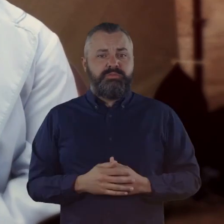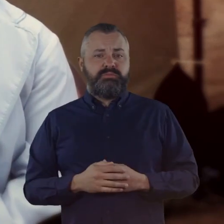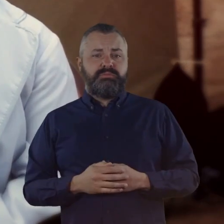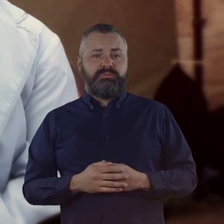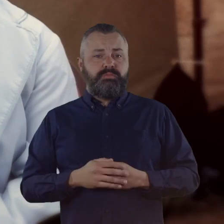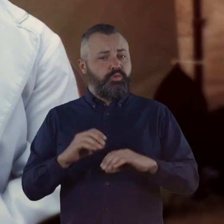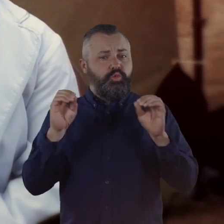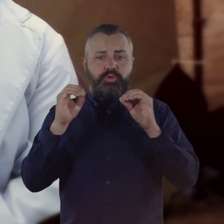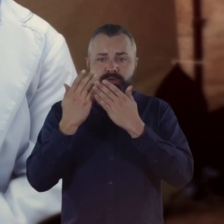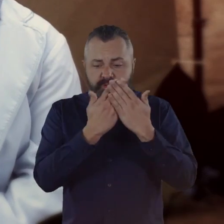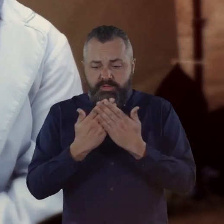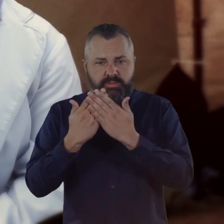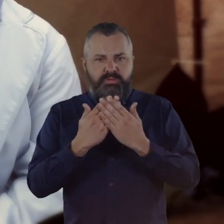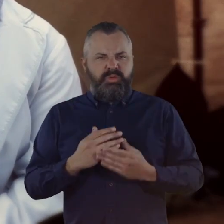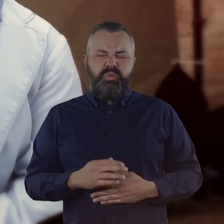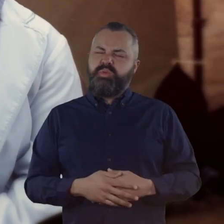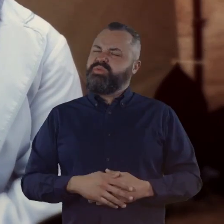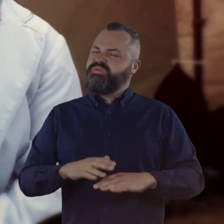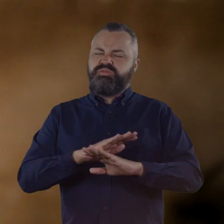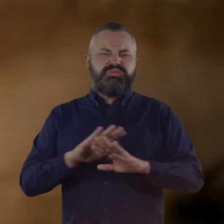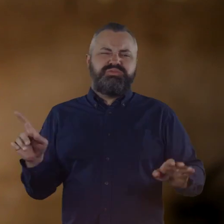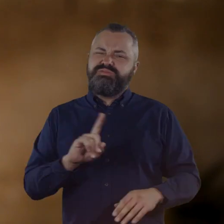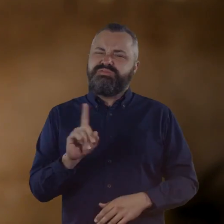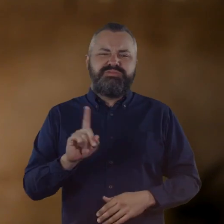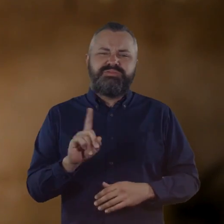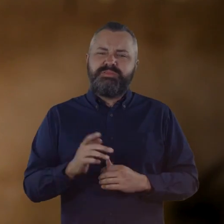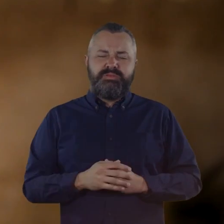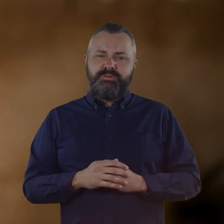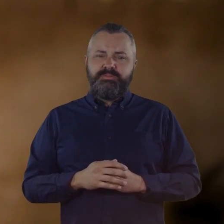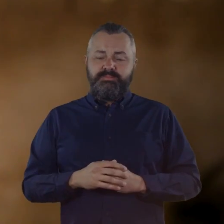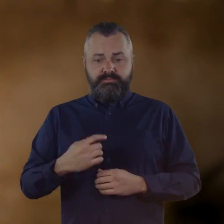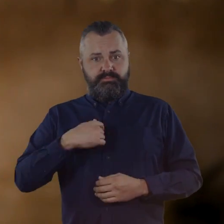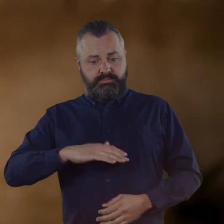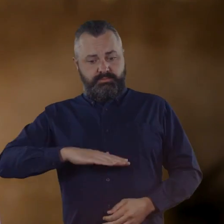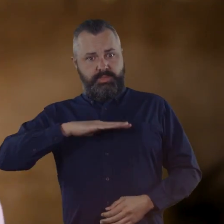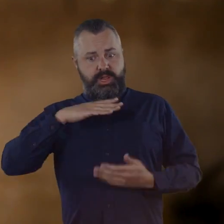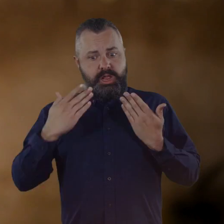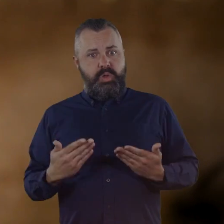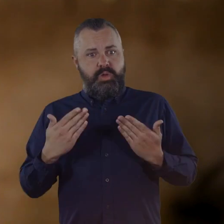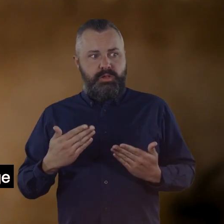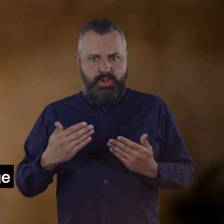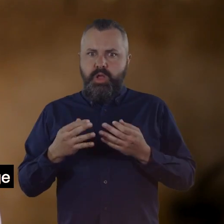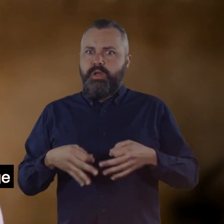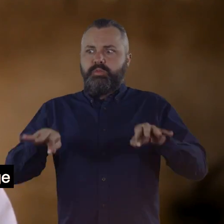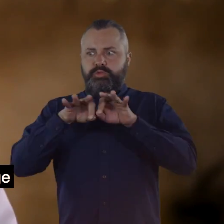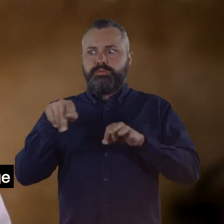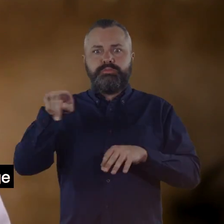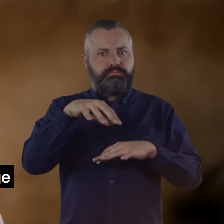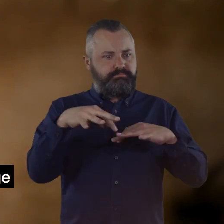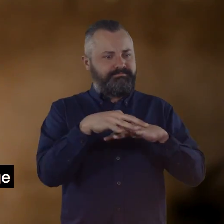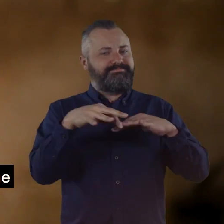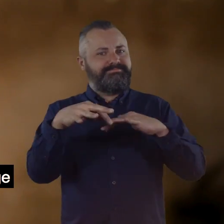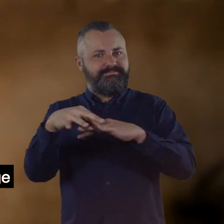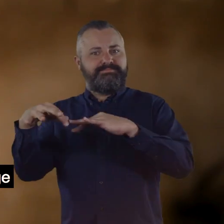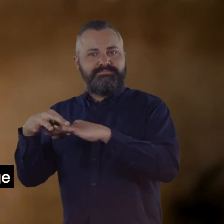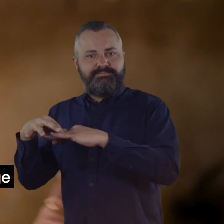uneducated. So, it's horrible. As a woman with disability, as this age, which I love